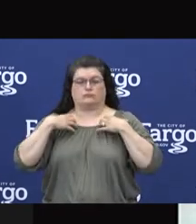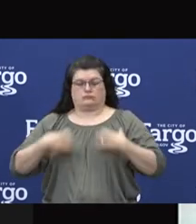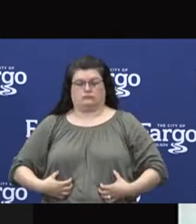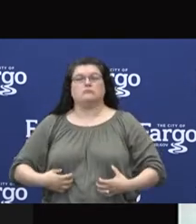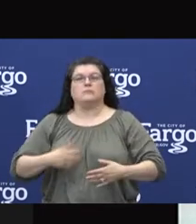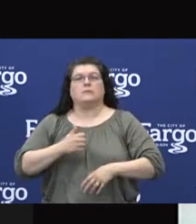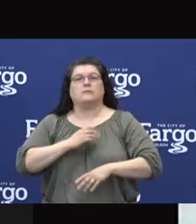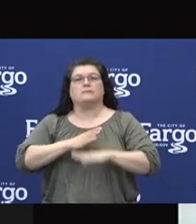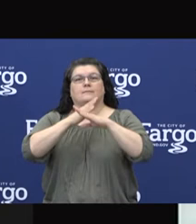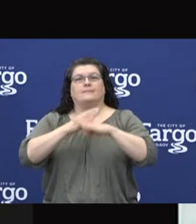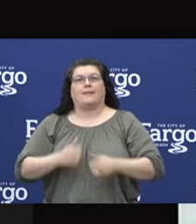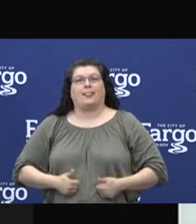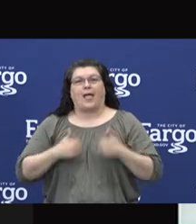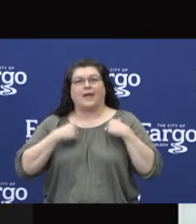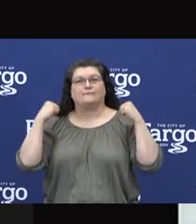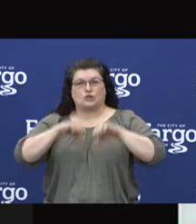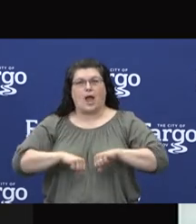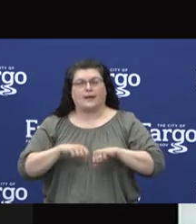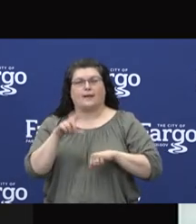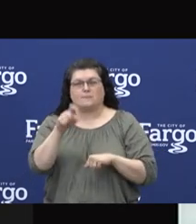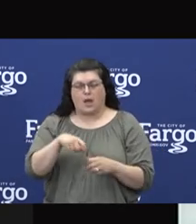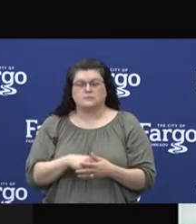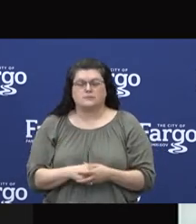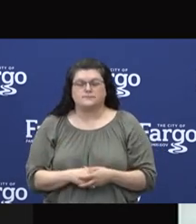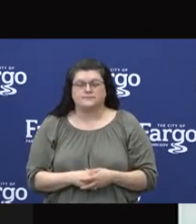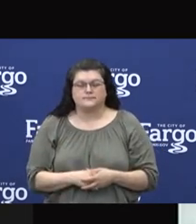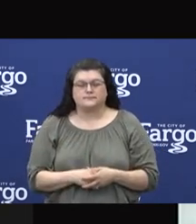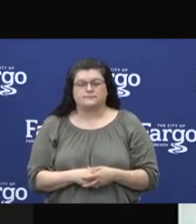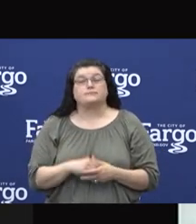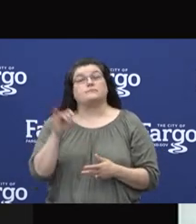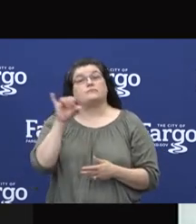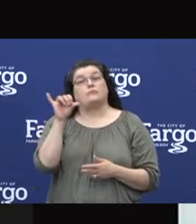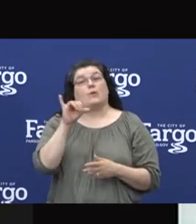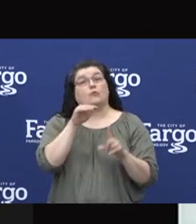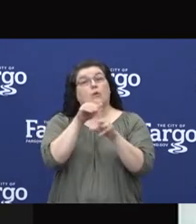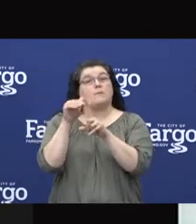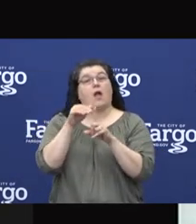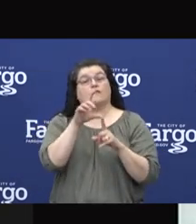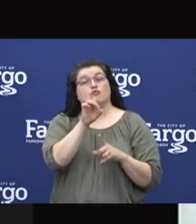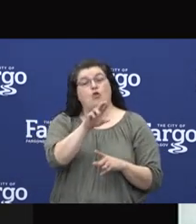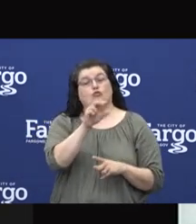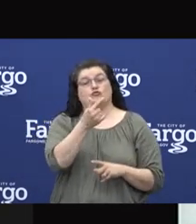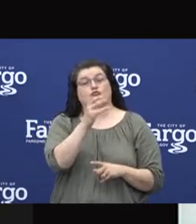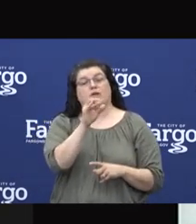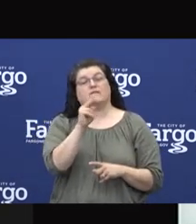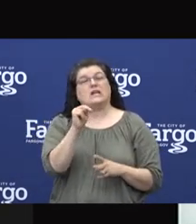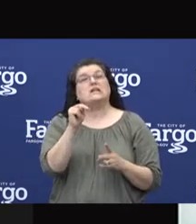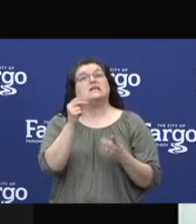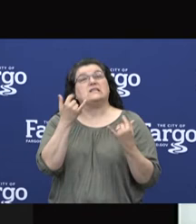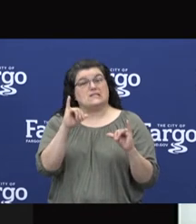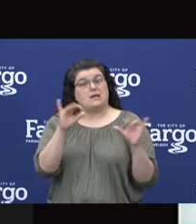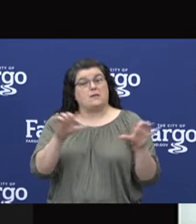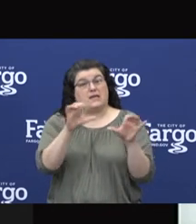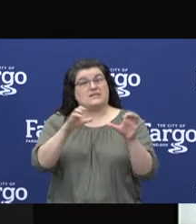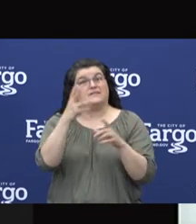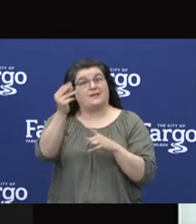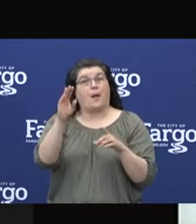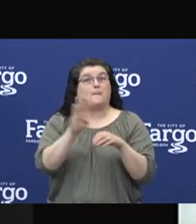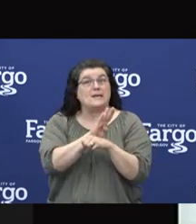So while you're busy with your summertime activities, we also want to remind you, as Dr. Griffin did, not to neglect your healthcare needs.